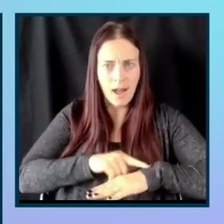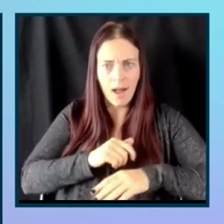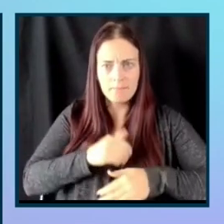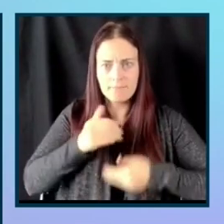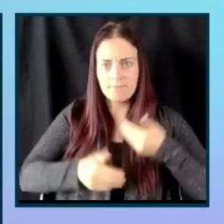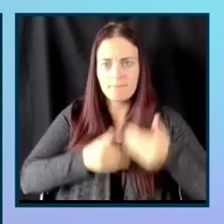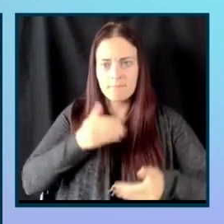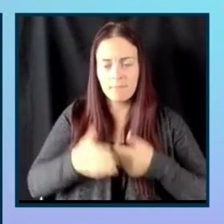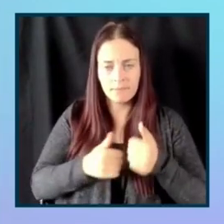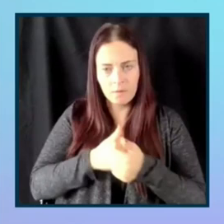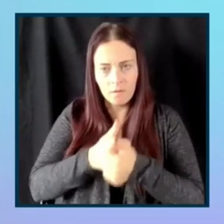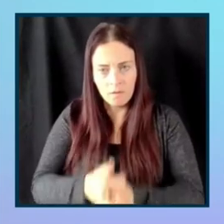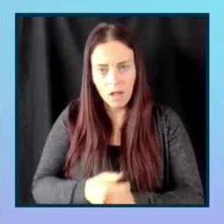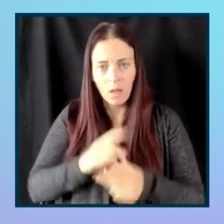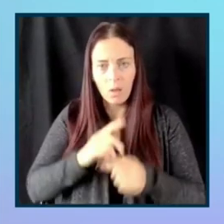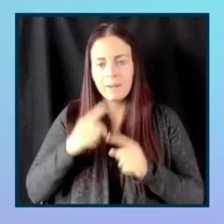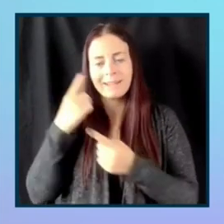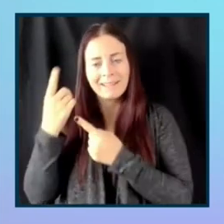inclusivity.